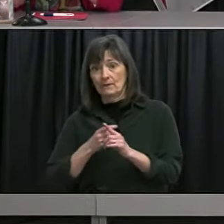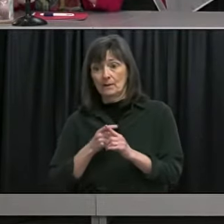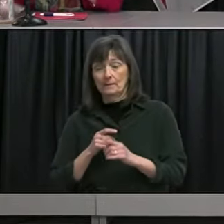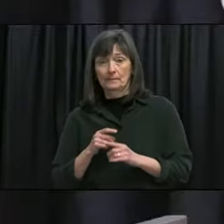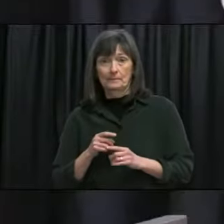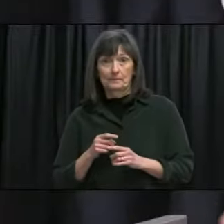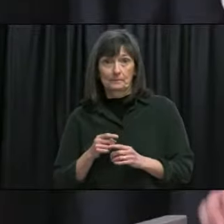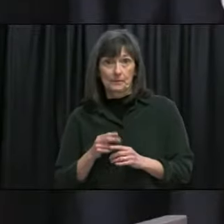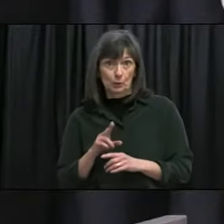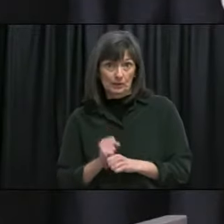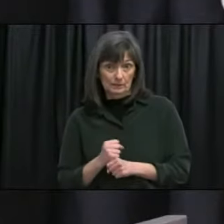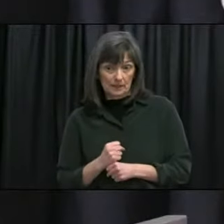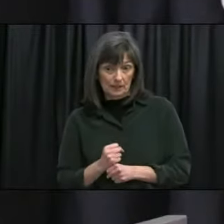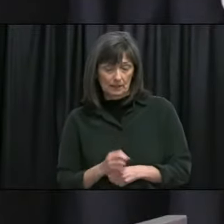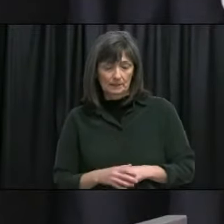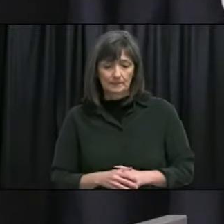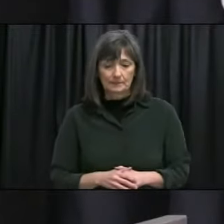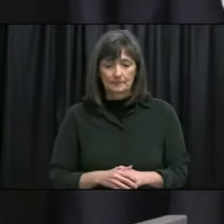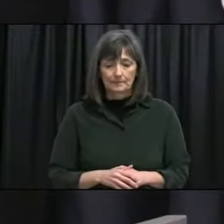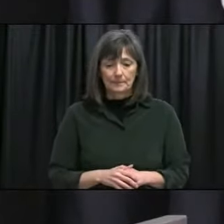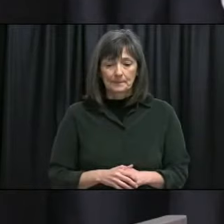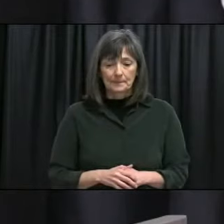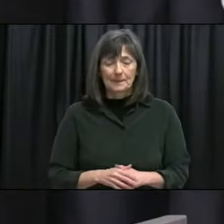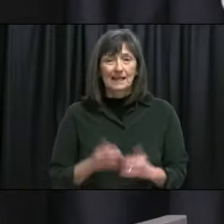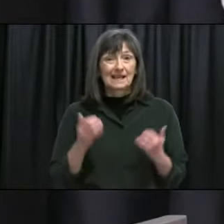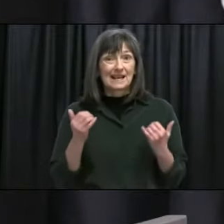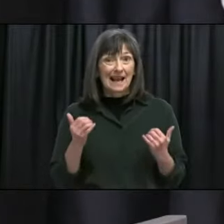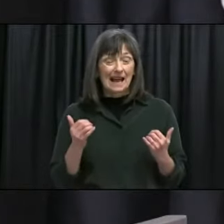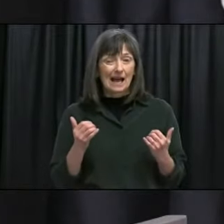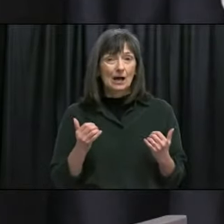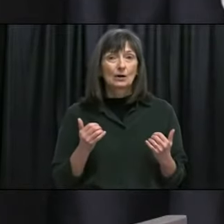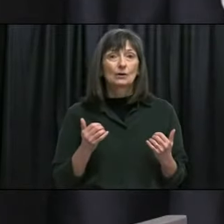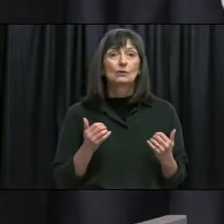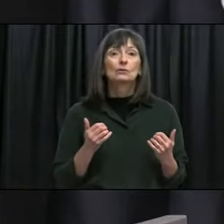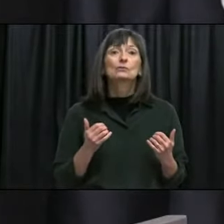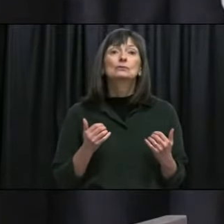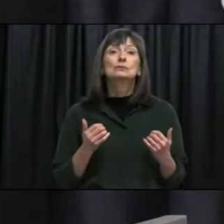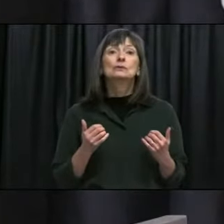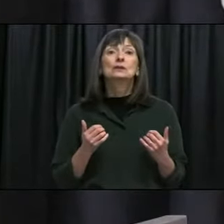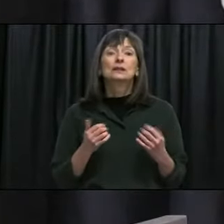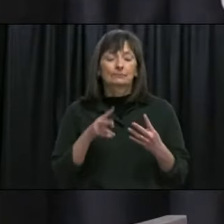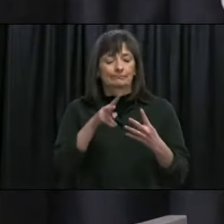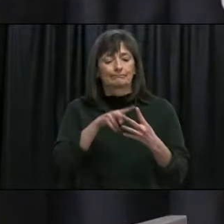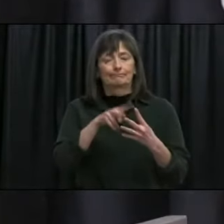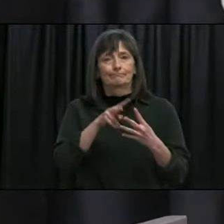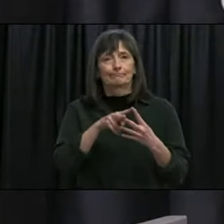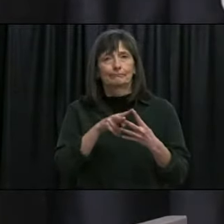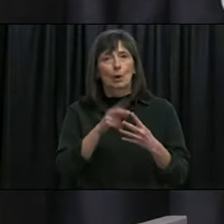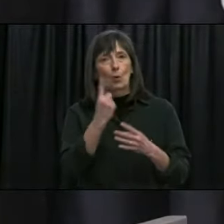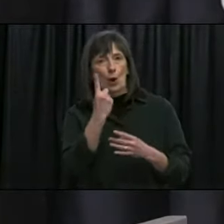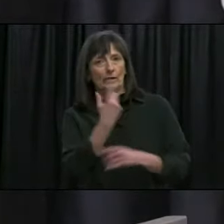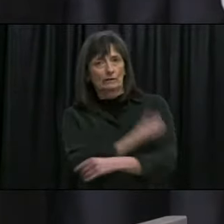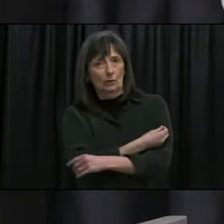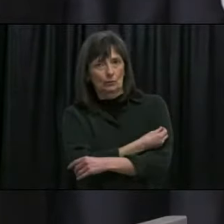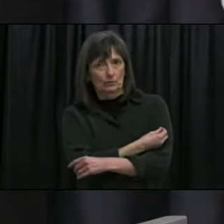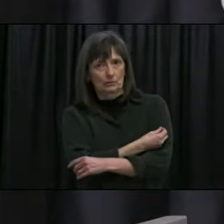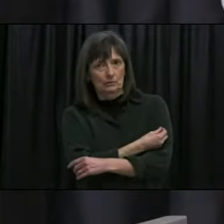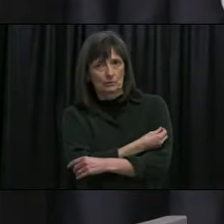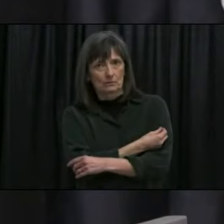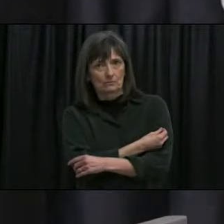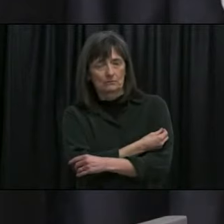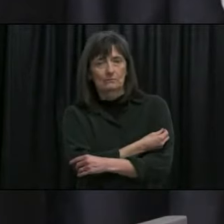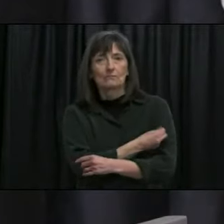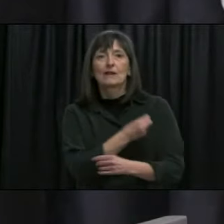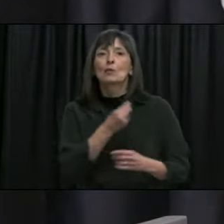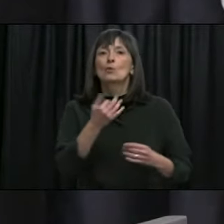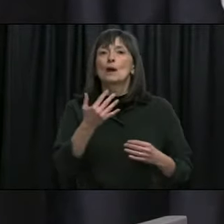so our hope is now that we've changed and we're doing mainly first dose waiting that 16